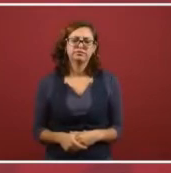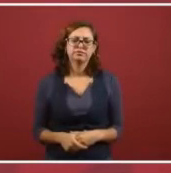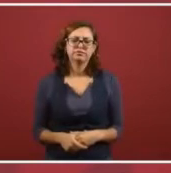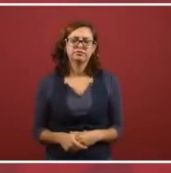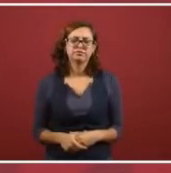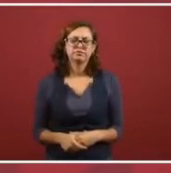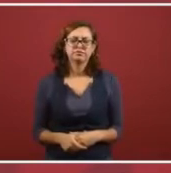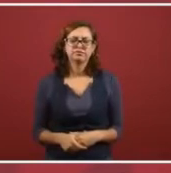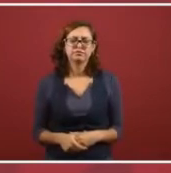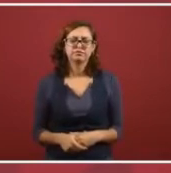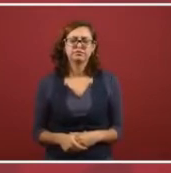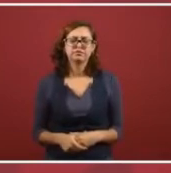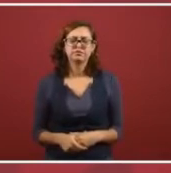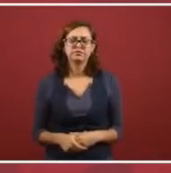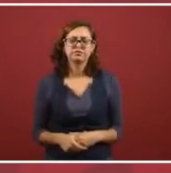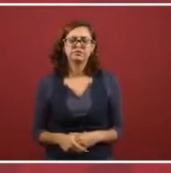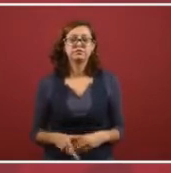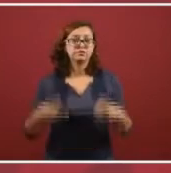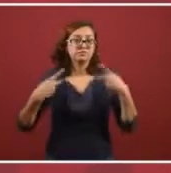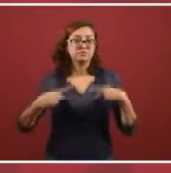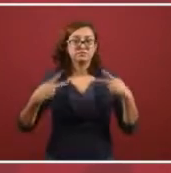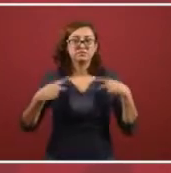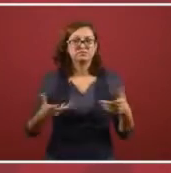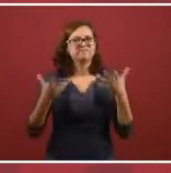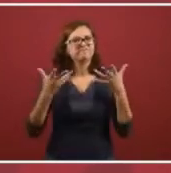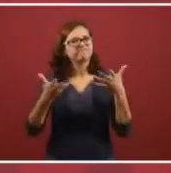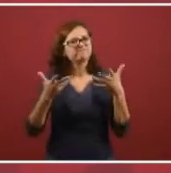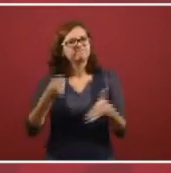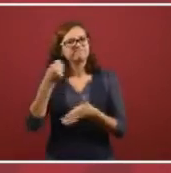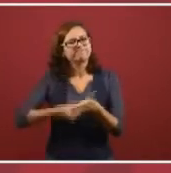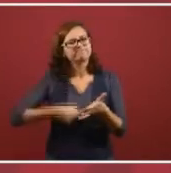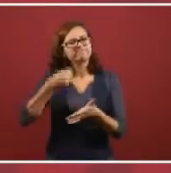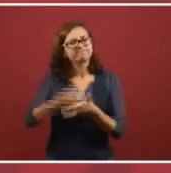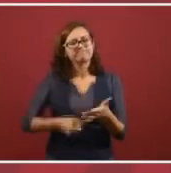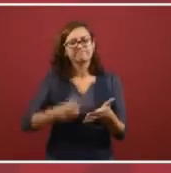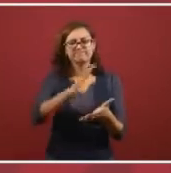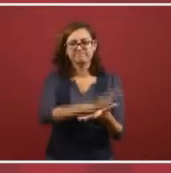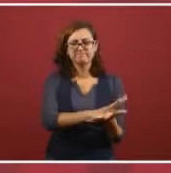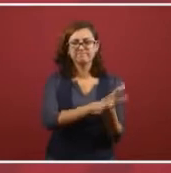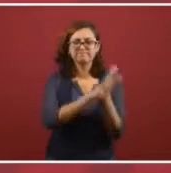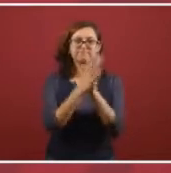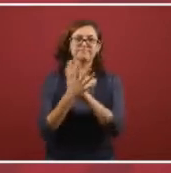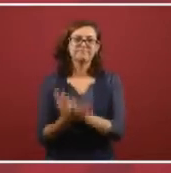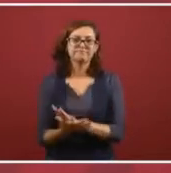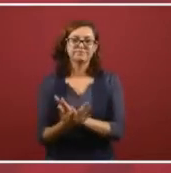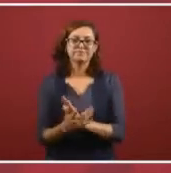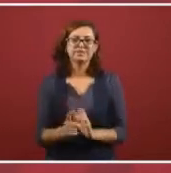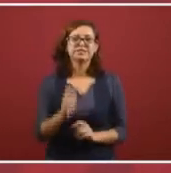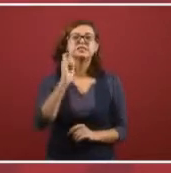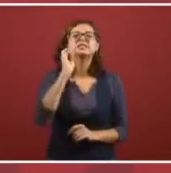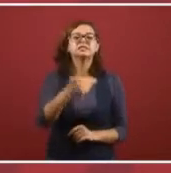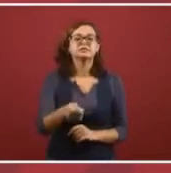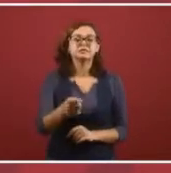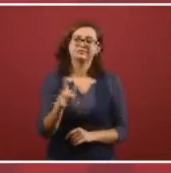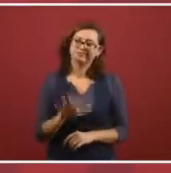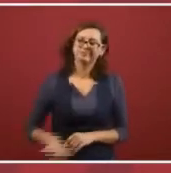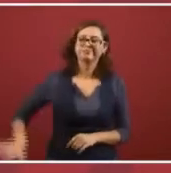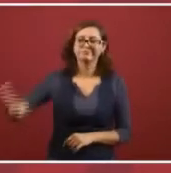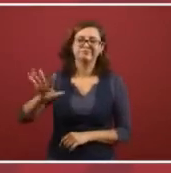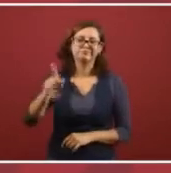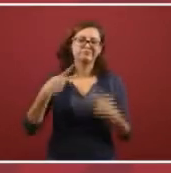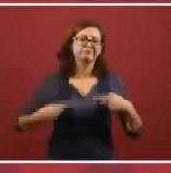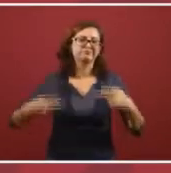The people wanted the change. The strength, again,